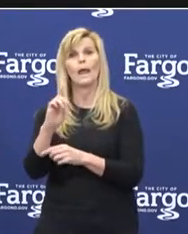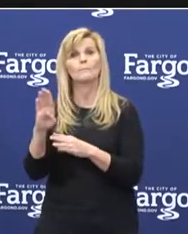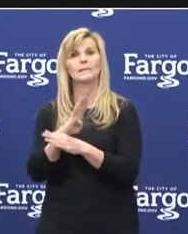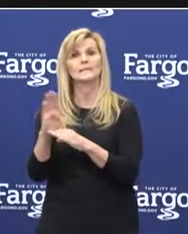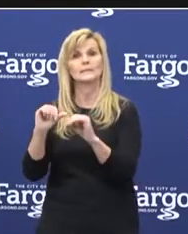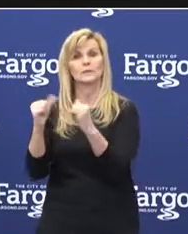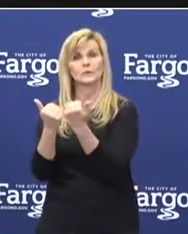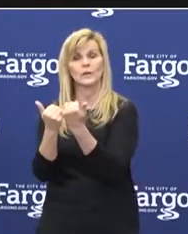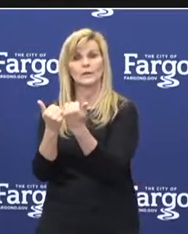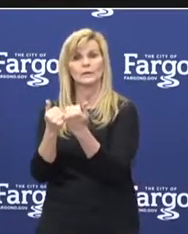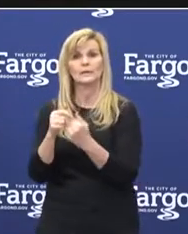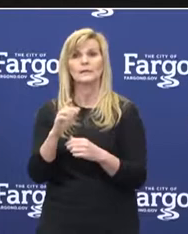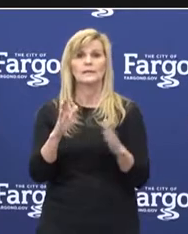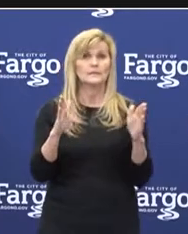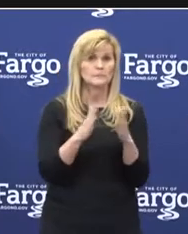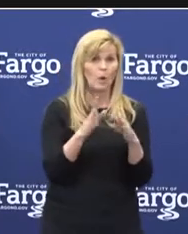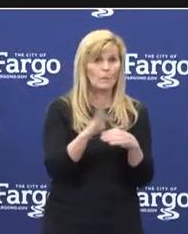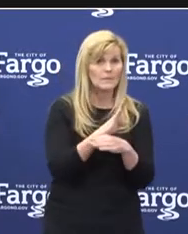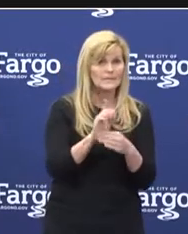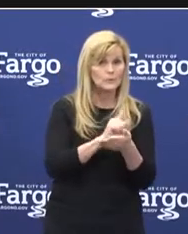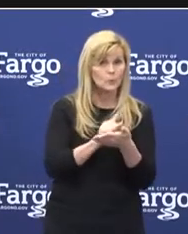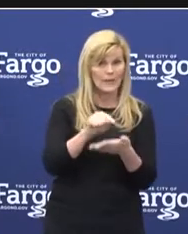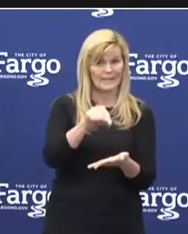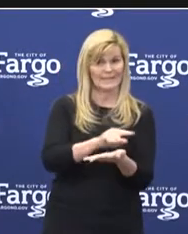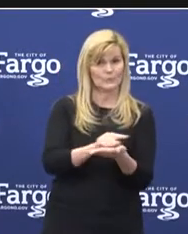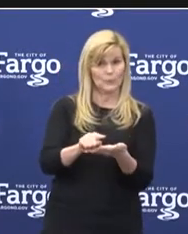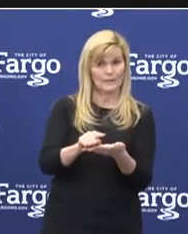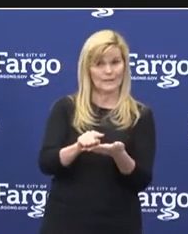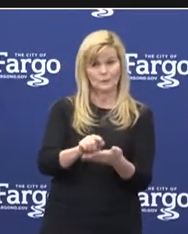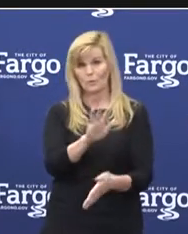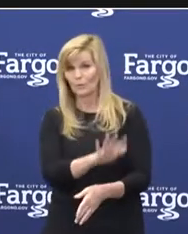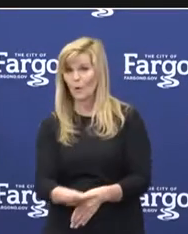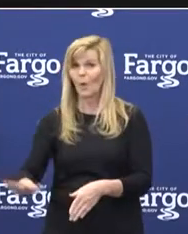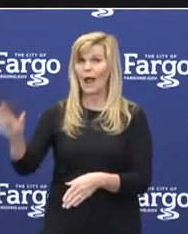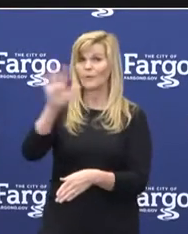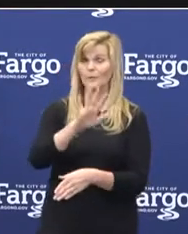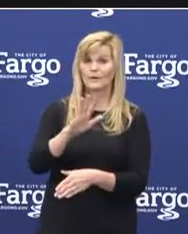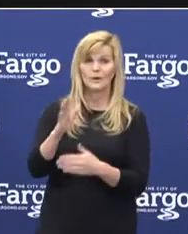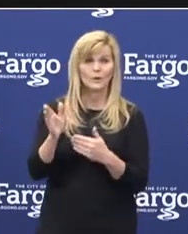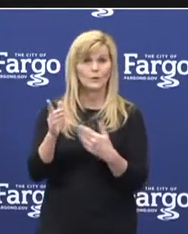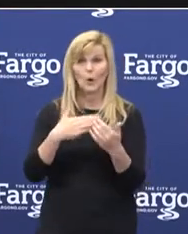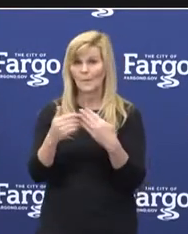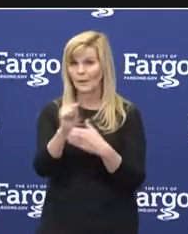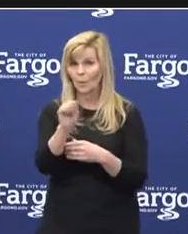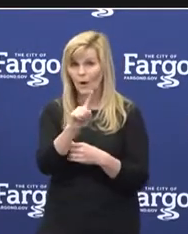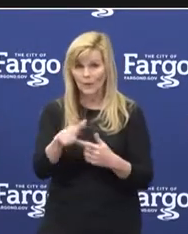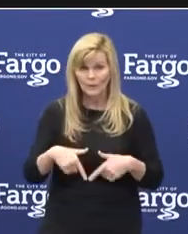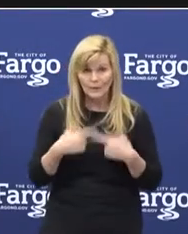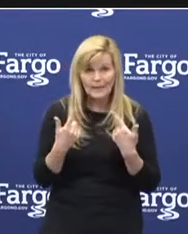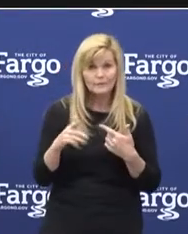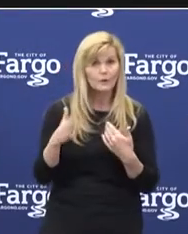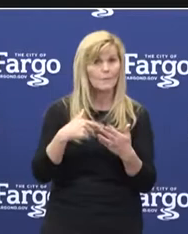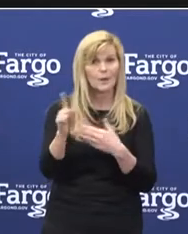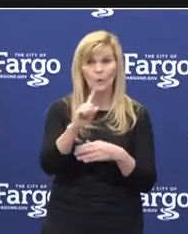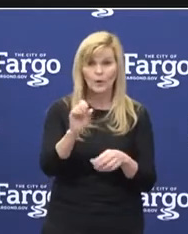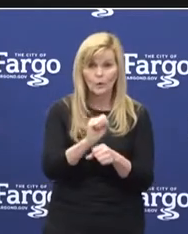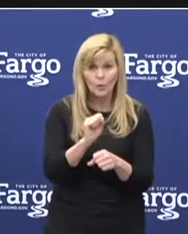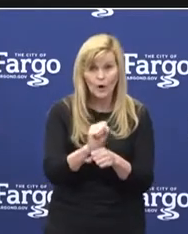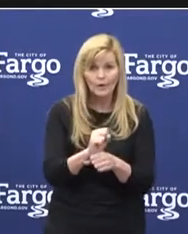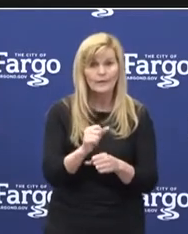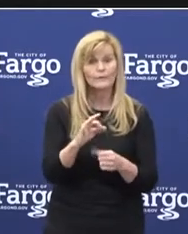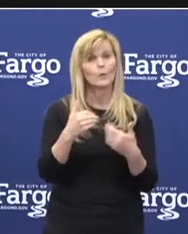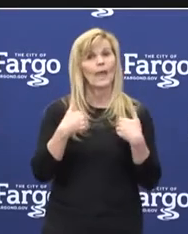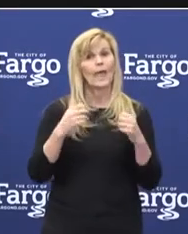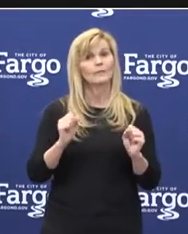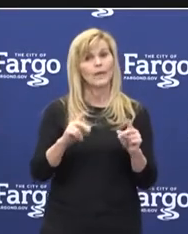is that this is Small Business Week. So throughout the region, no matter where you live, where you work, if you have the